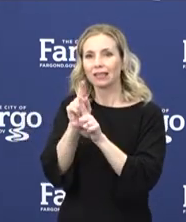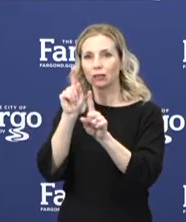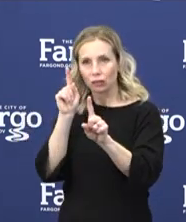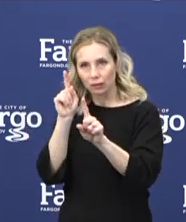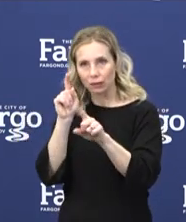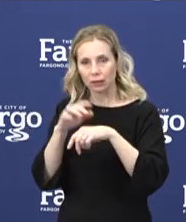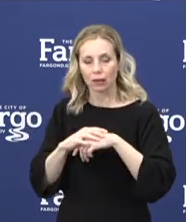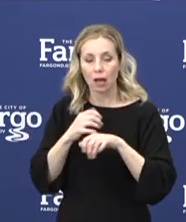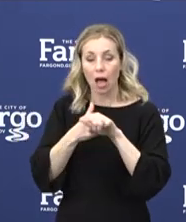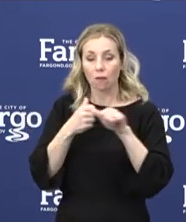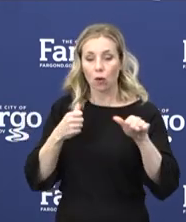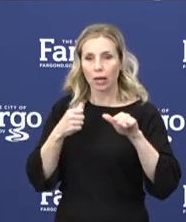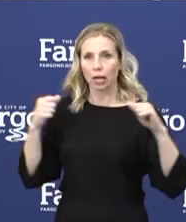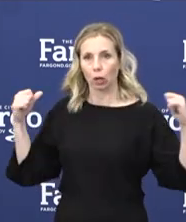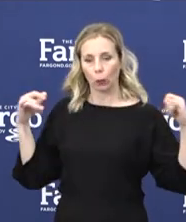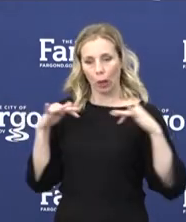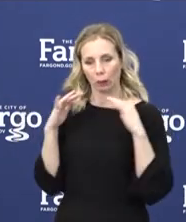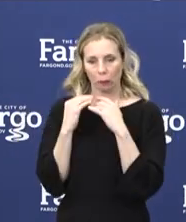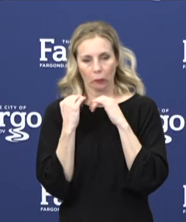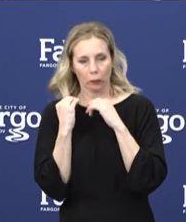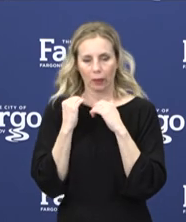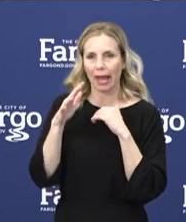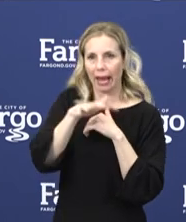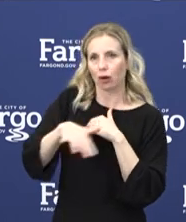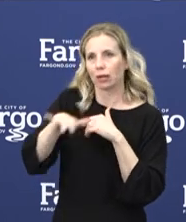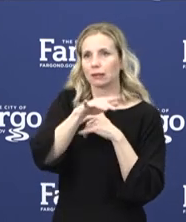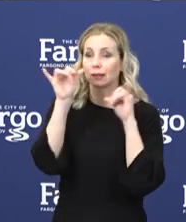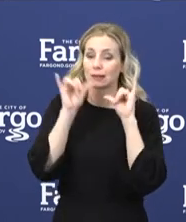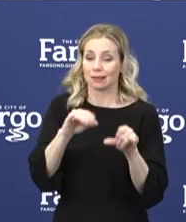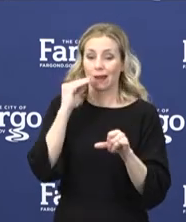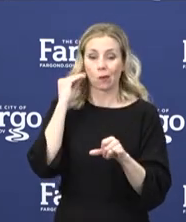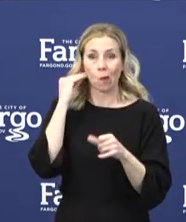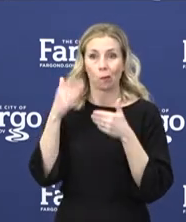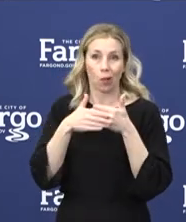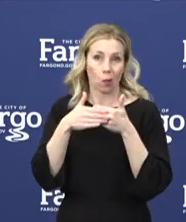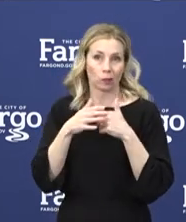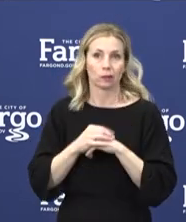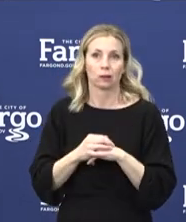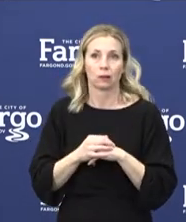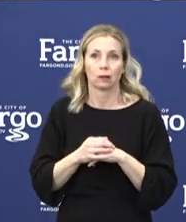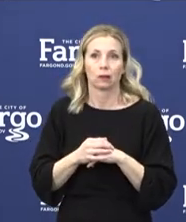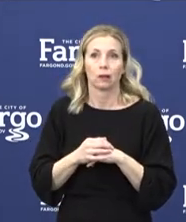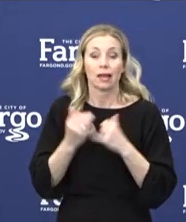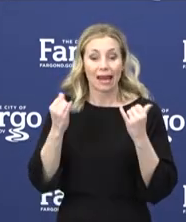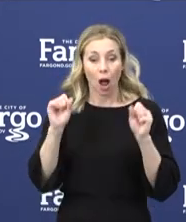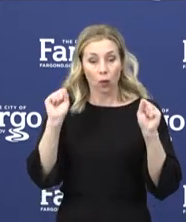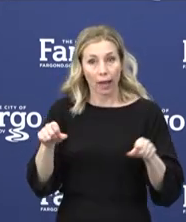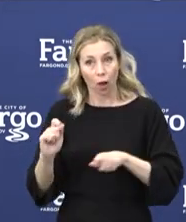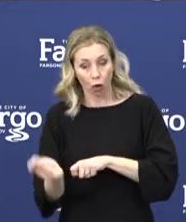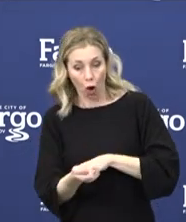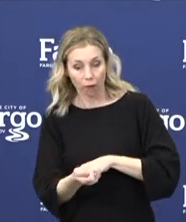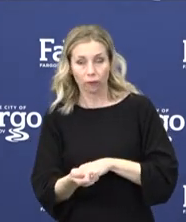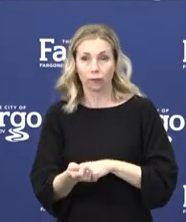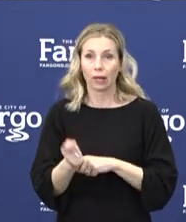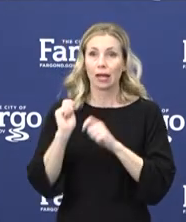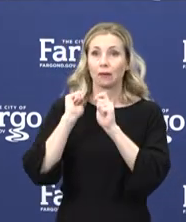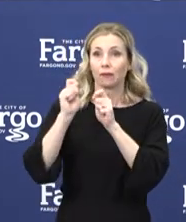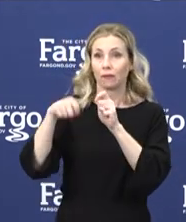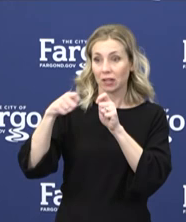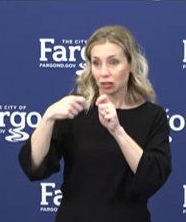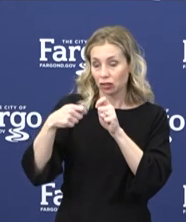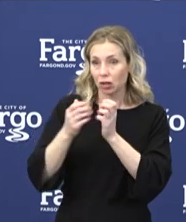crowded areas, and staying closed to home. The outdoor activities now permitted are golfing, fishing, boating,